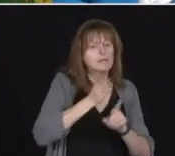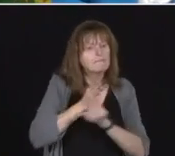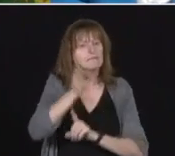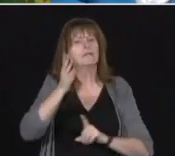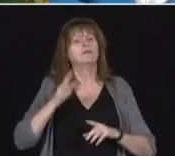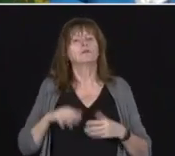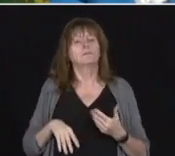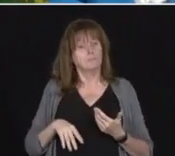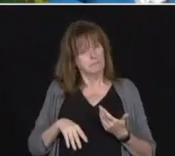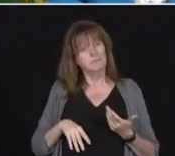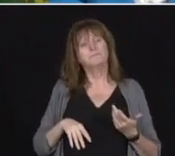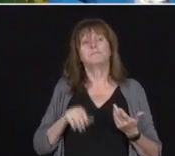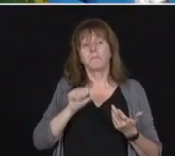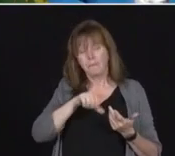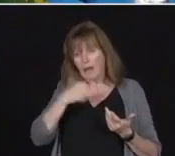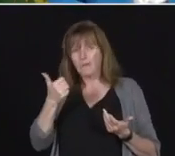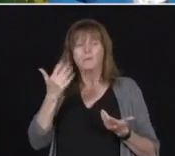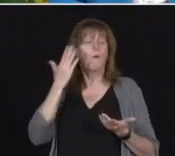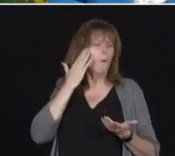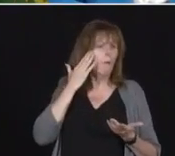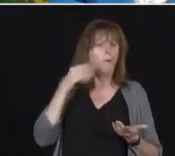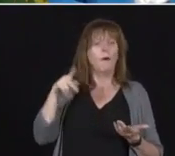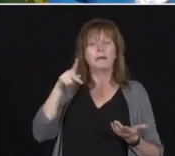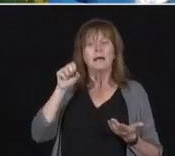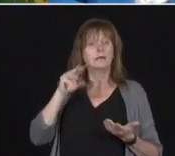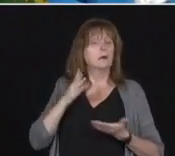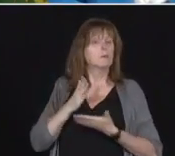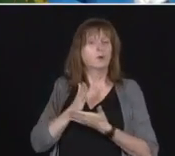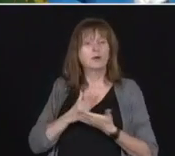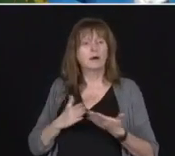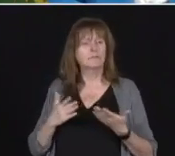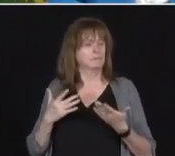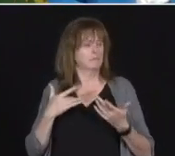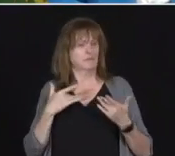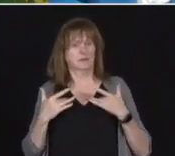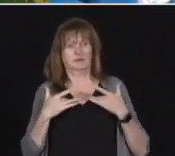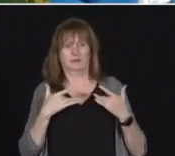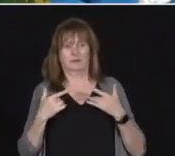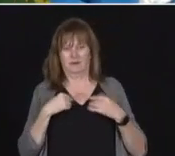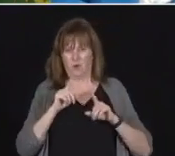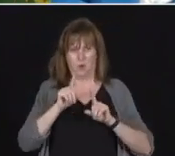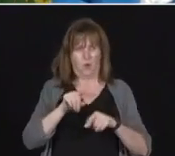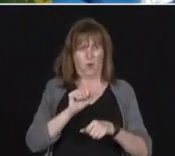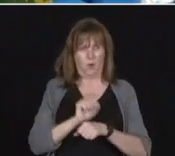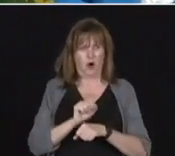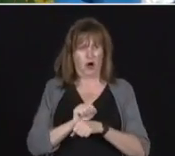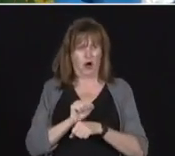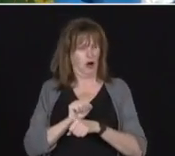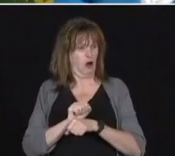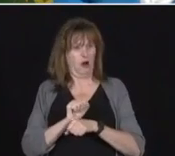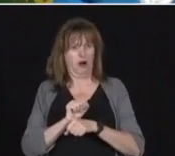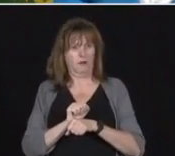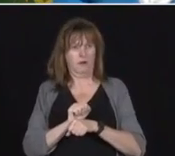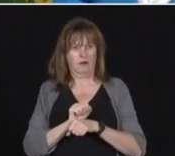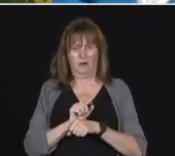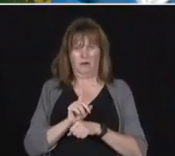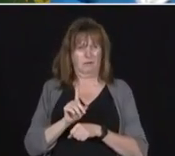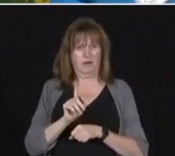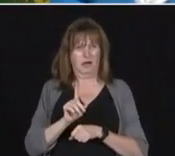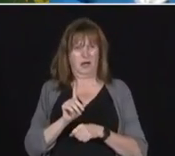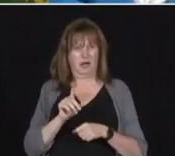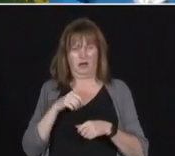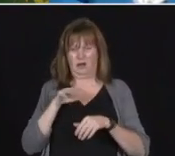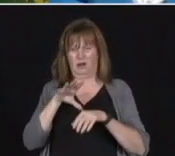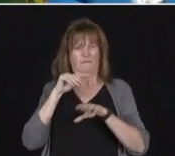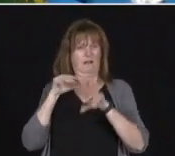are keeping them from staying in that profession. That we are graduating appropriate numbers of people but they are not staying there.